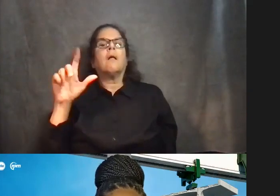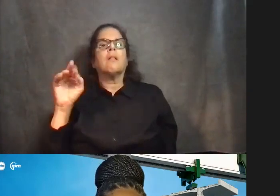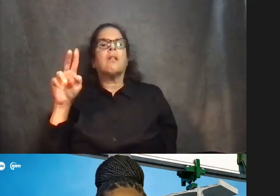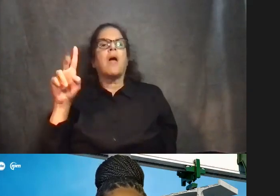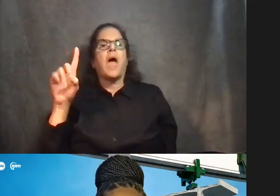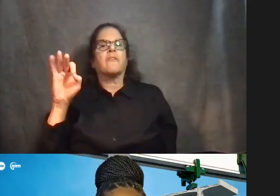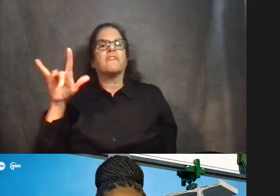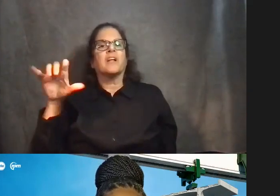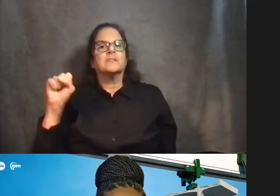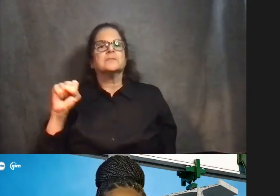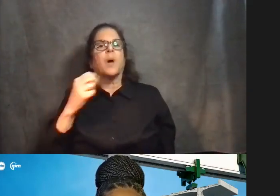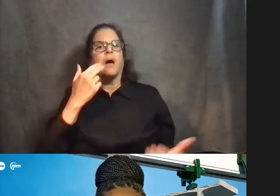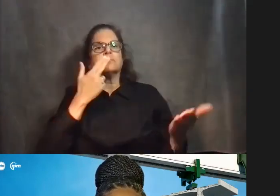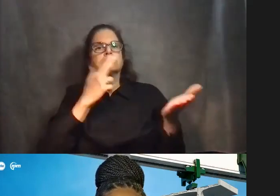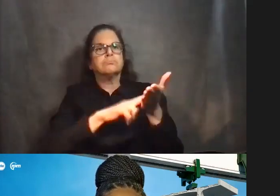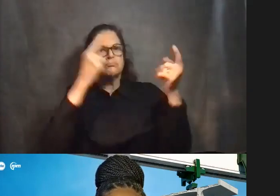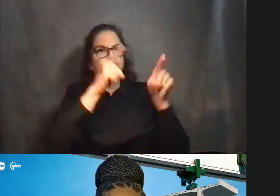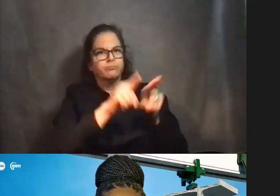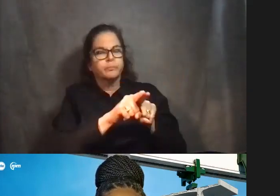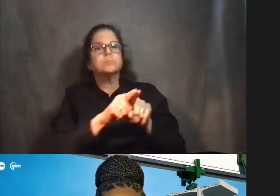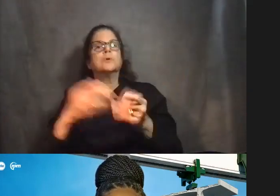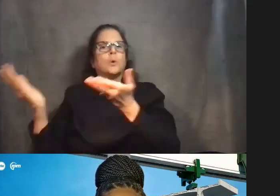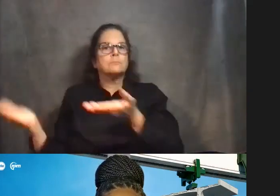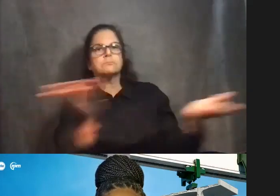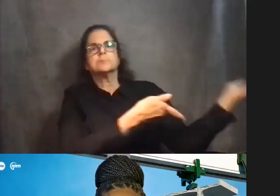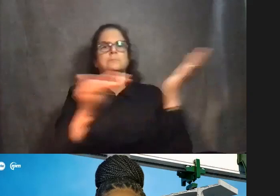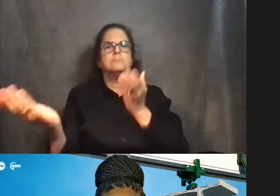taken off site. And back to Rob.